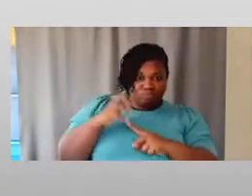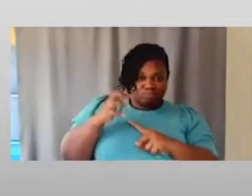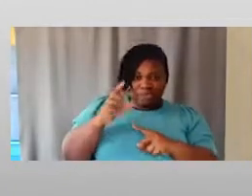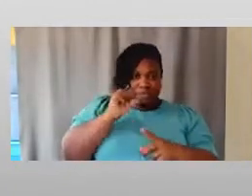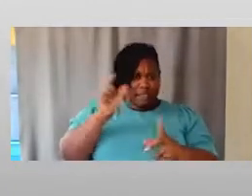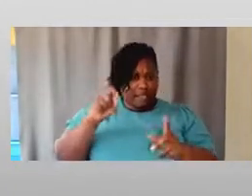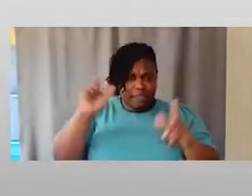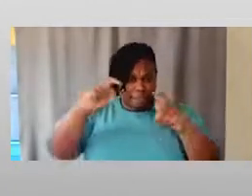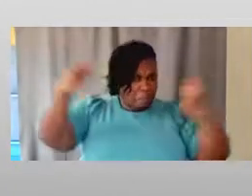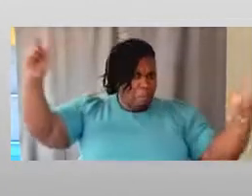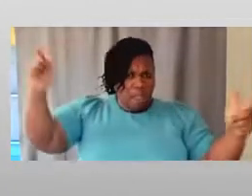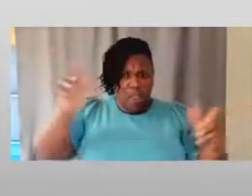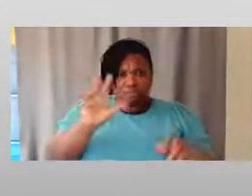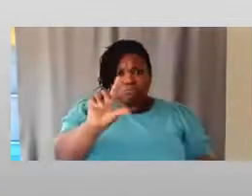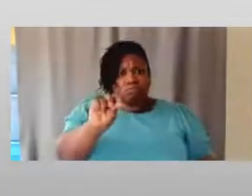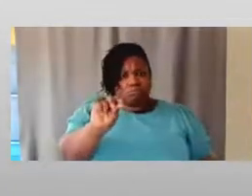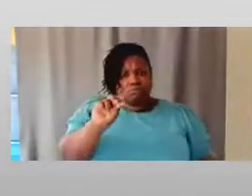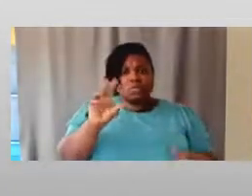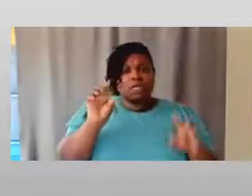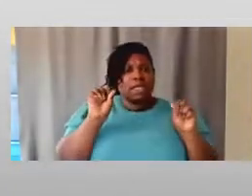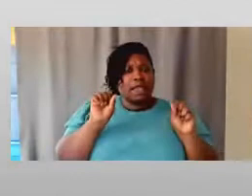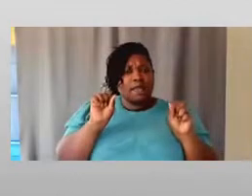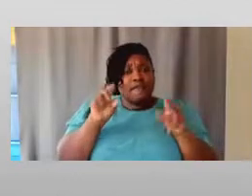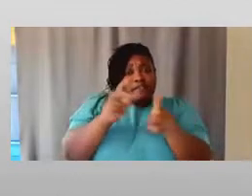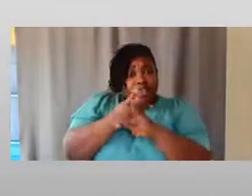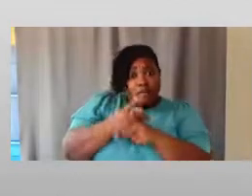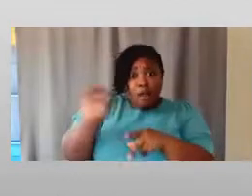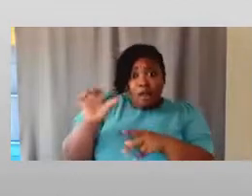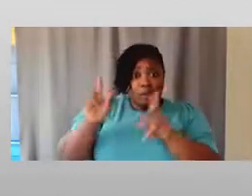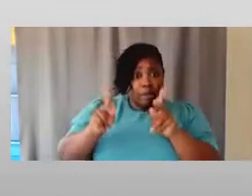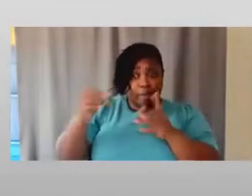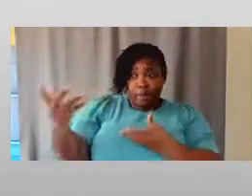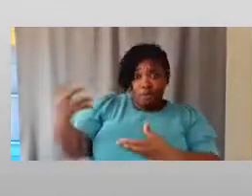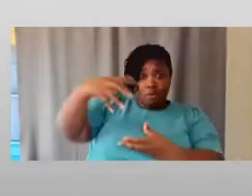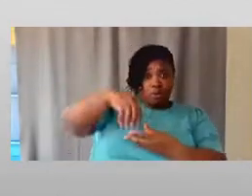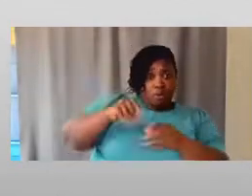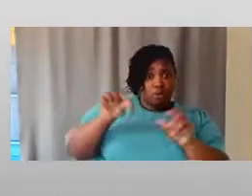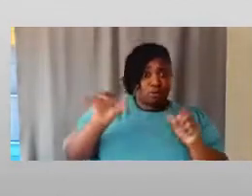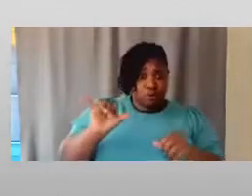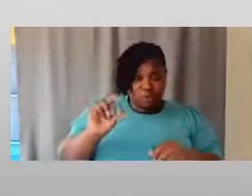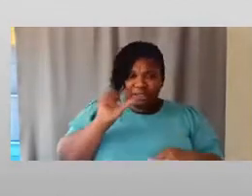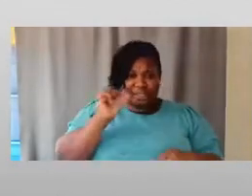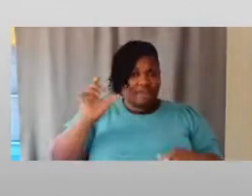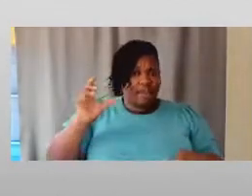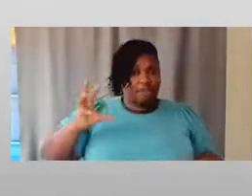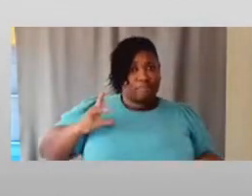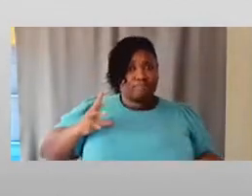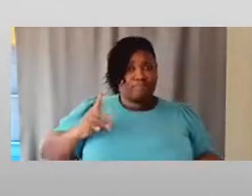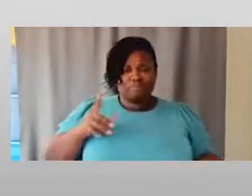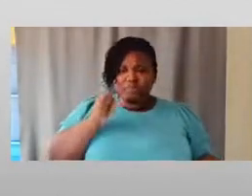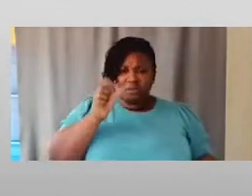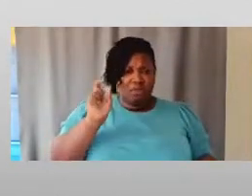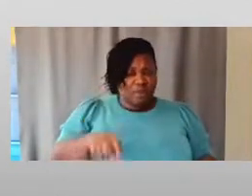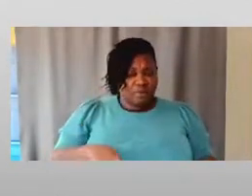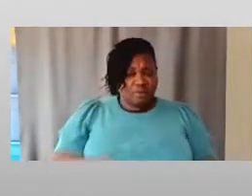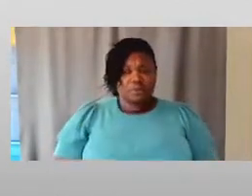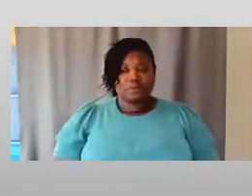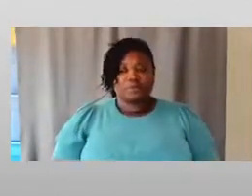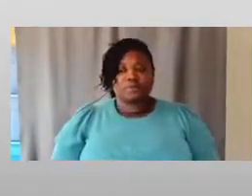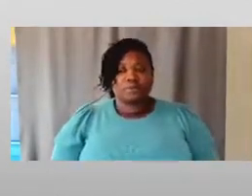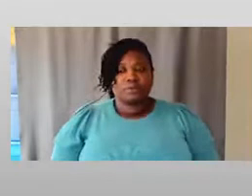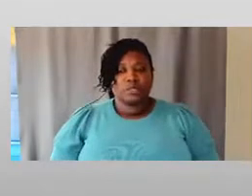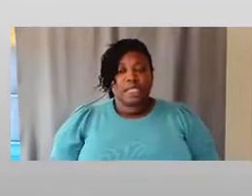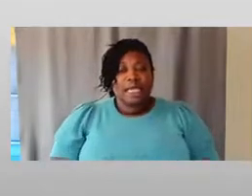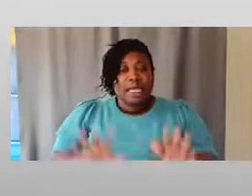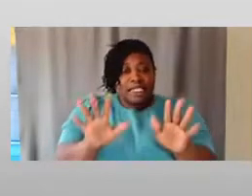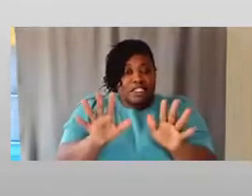big. Figure out other people that you can get involved in. Again, it doesn't have to be anything official. And just do what